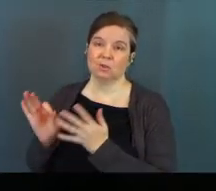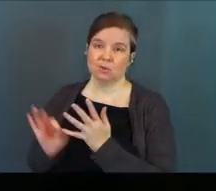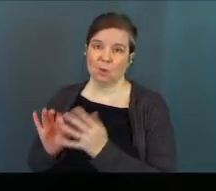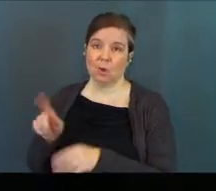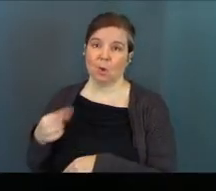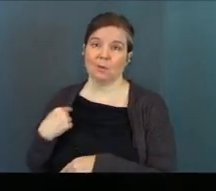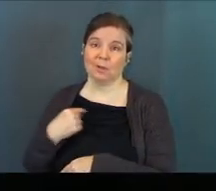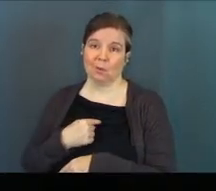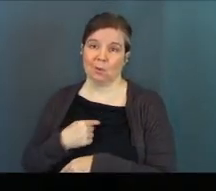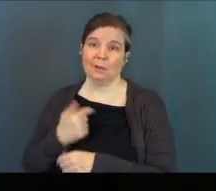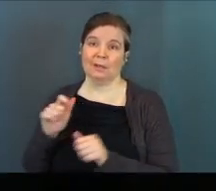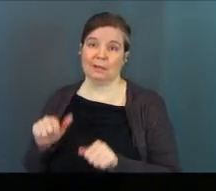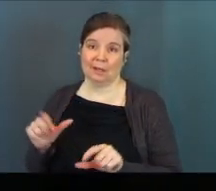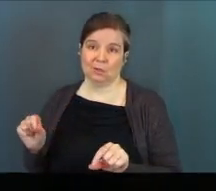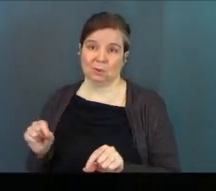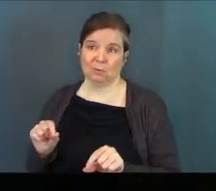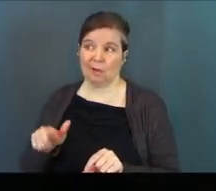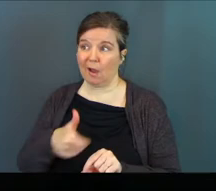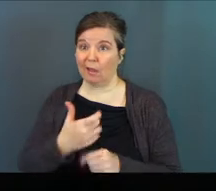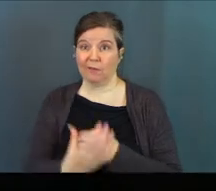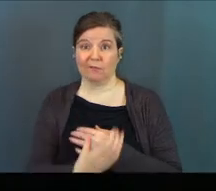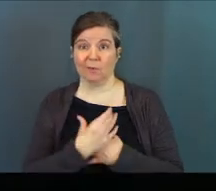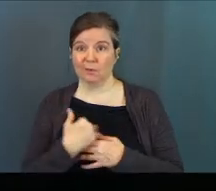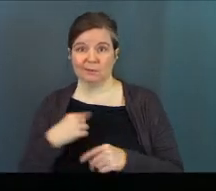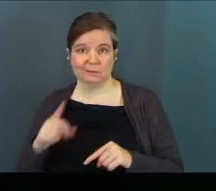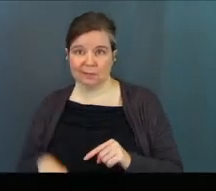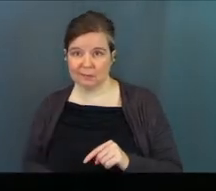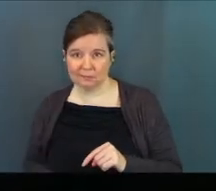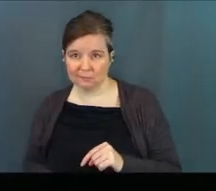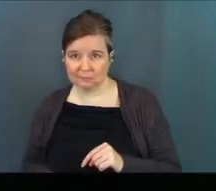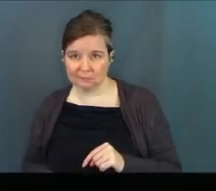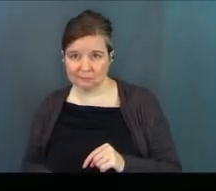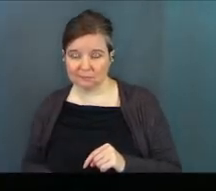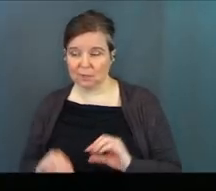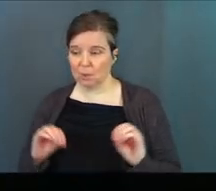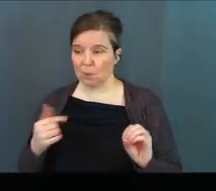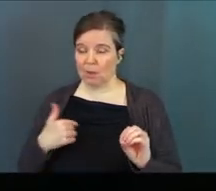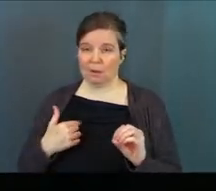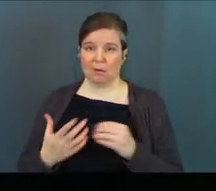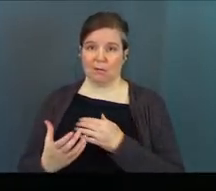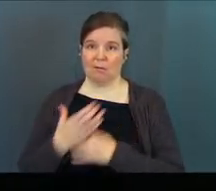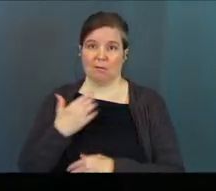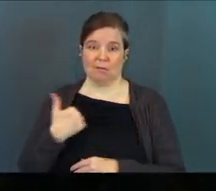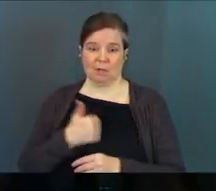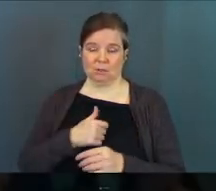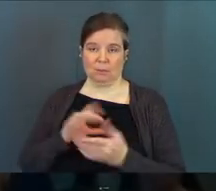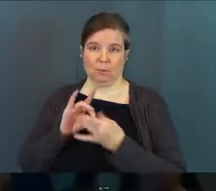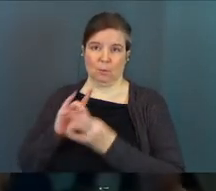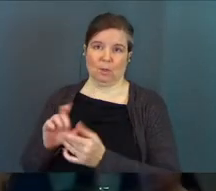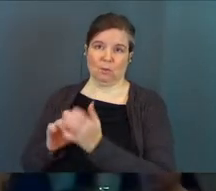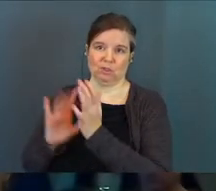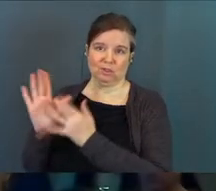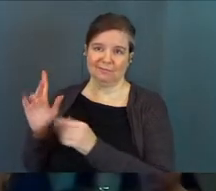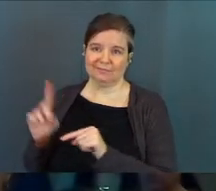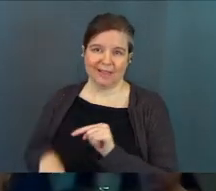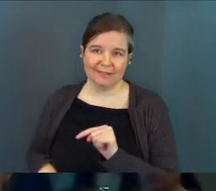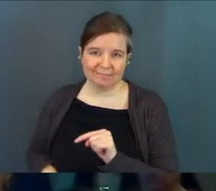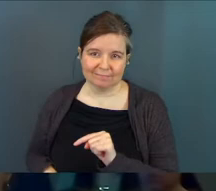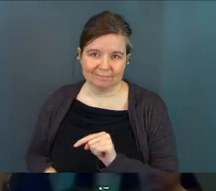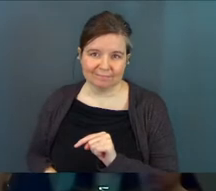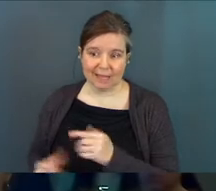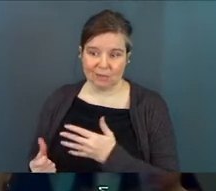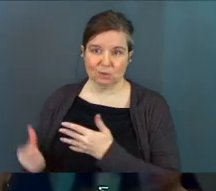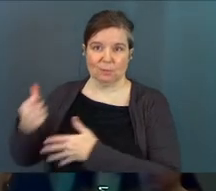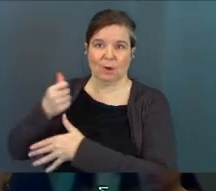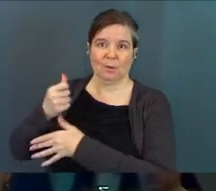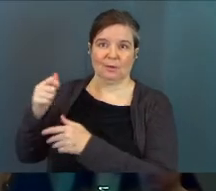that only we can make. Nobody else can make that choice for you. Nobody else can force you to be in relationship with Jesus Christ and to